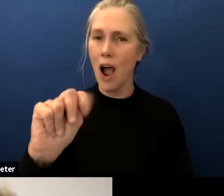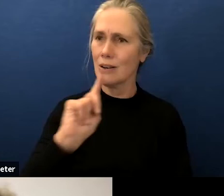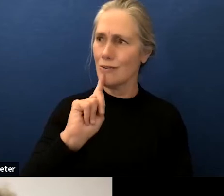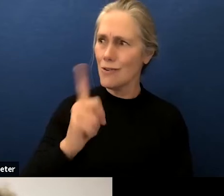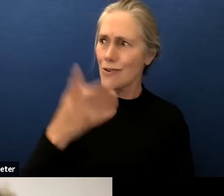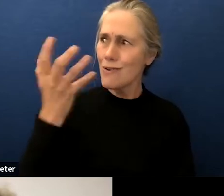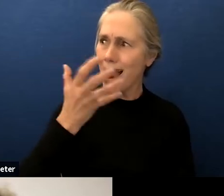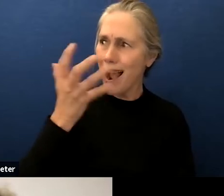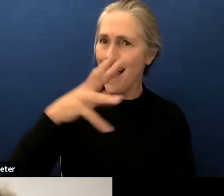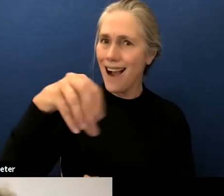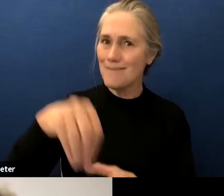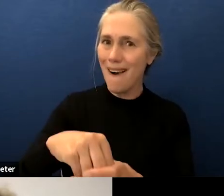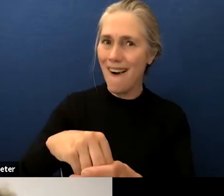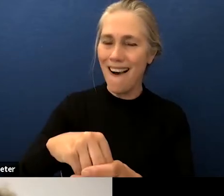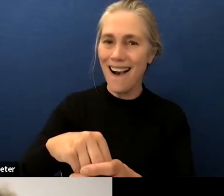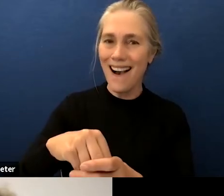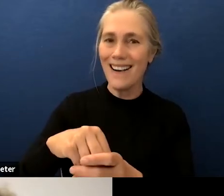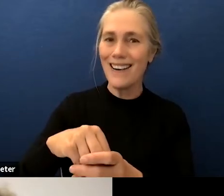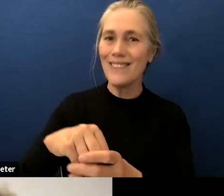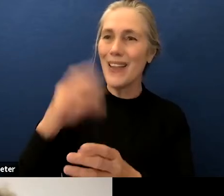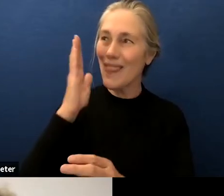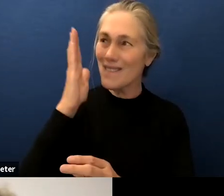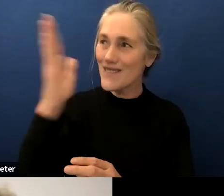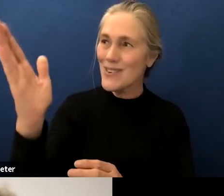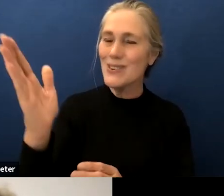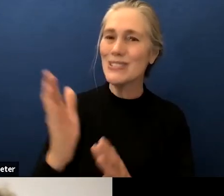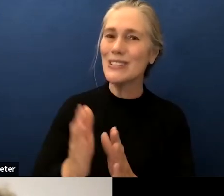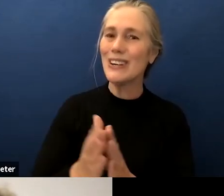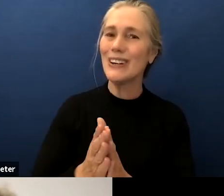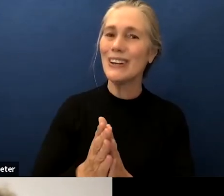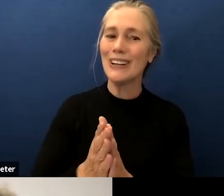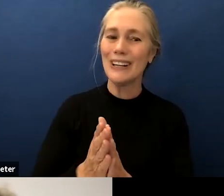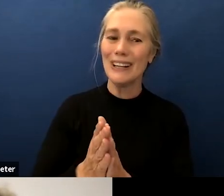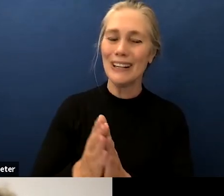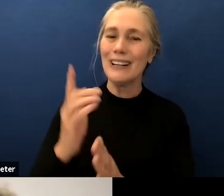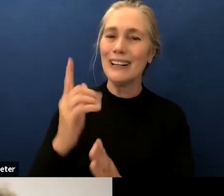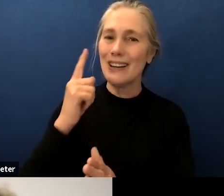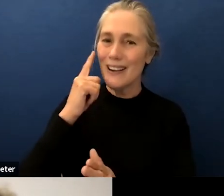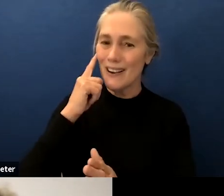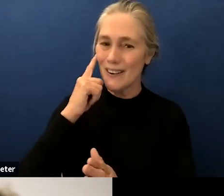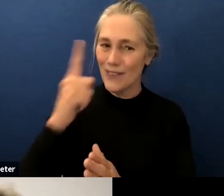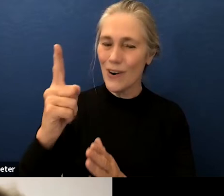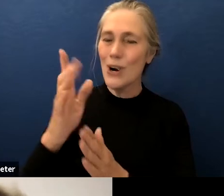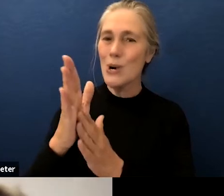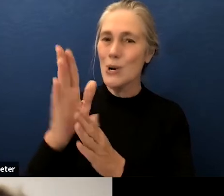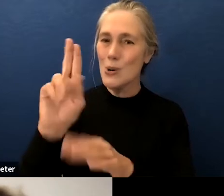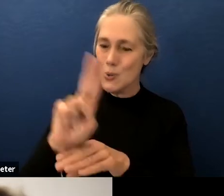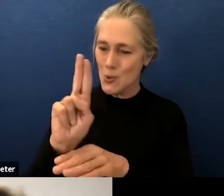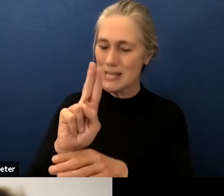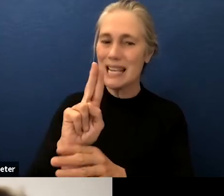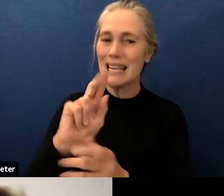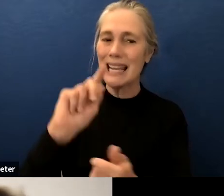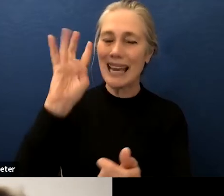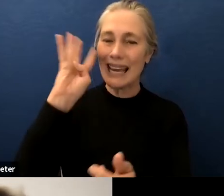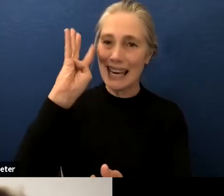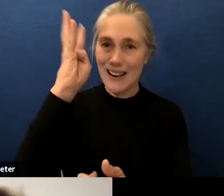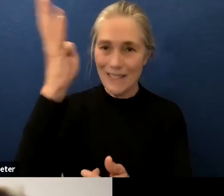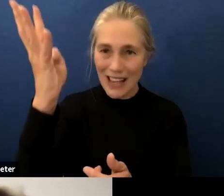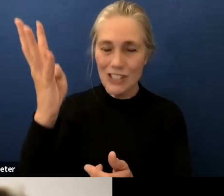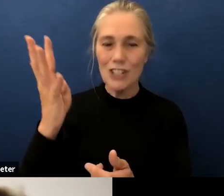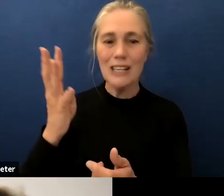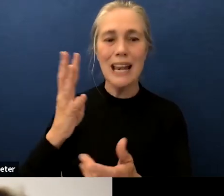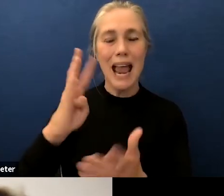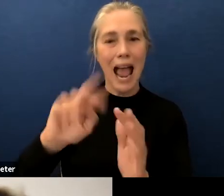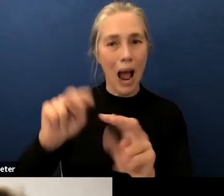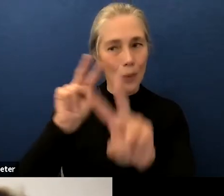able to be a part of what our future is looking like and inventors and how they're using innovation to change how we look at things and how we